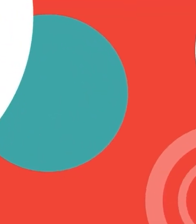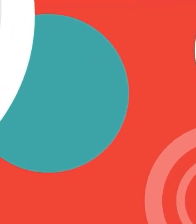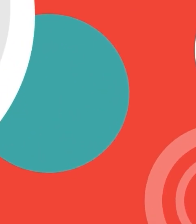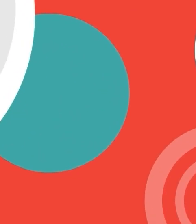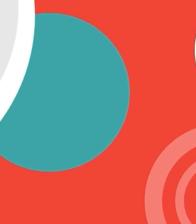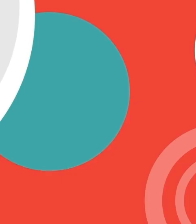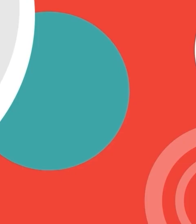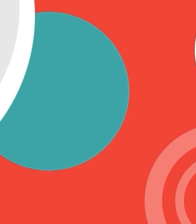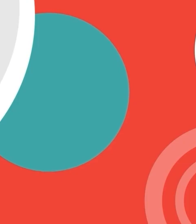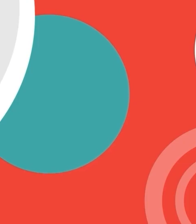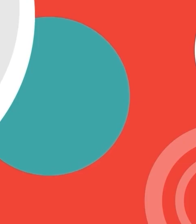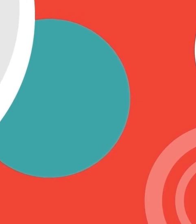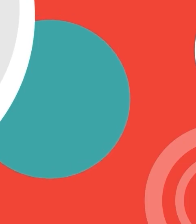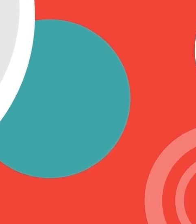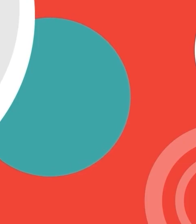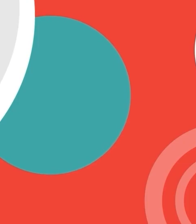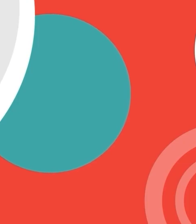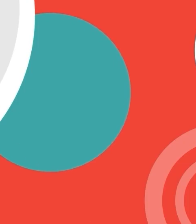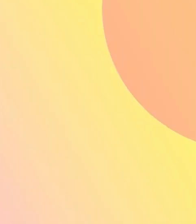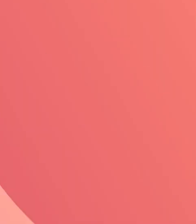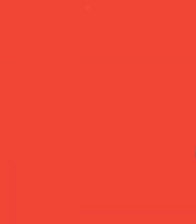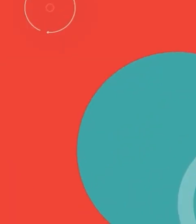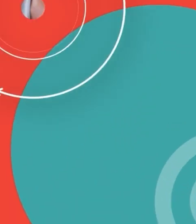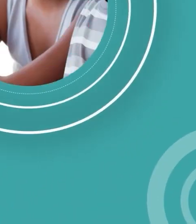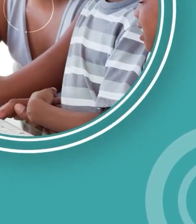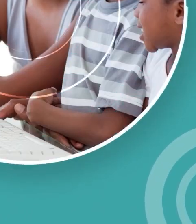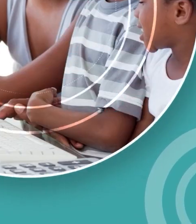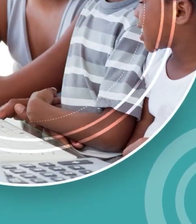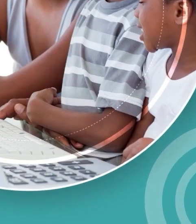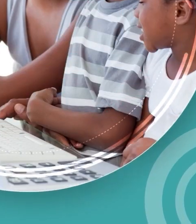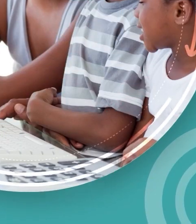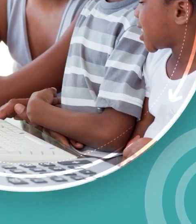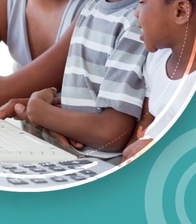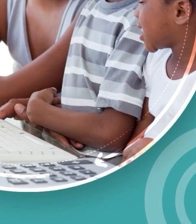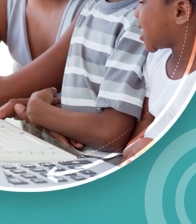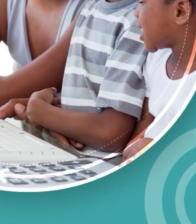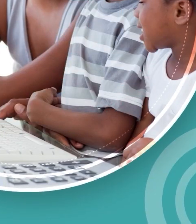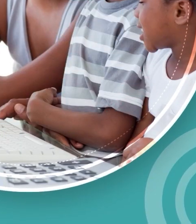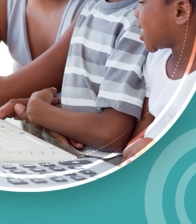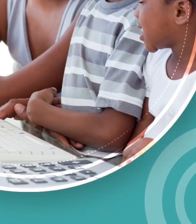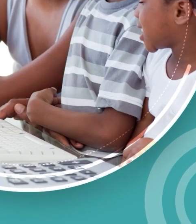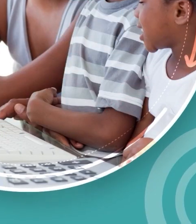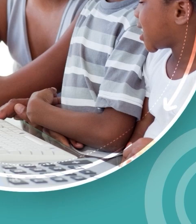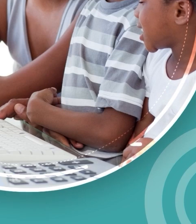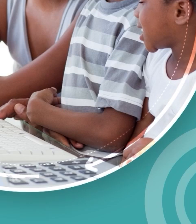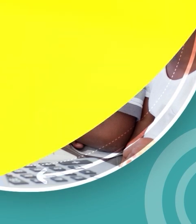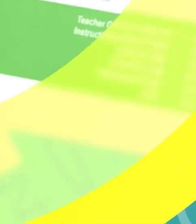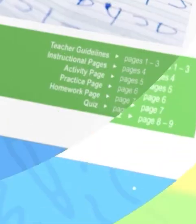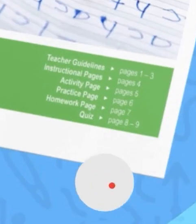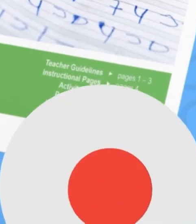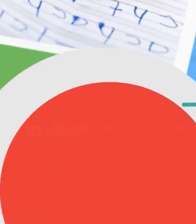Hope you had fun learning with us. Visit us at learnbright.org for thousands of free